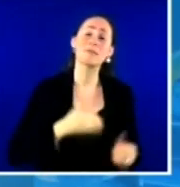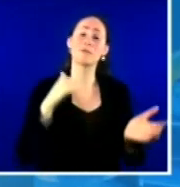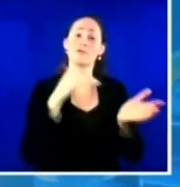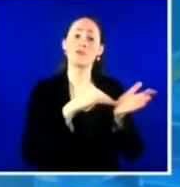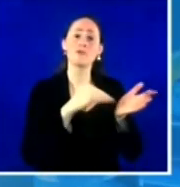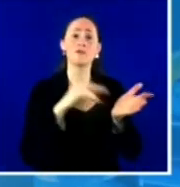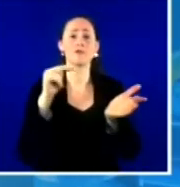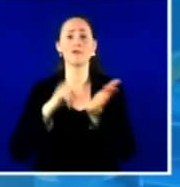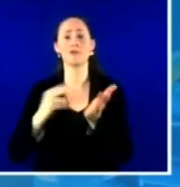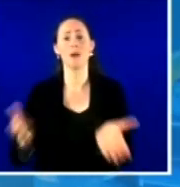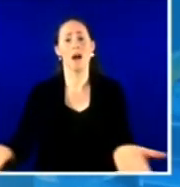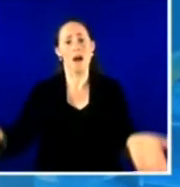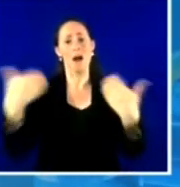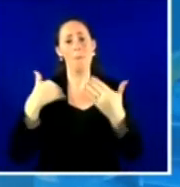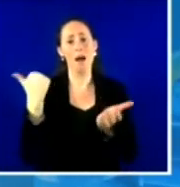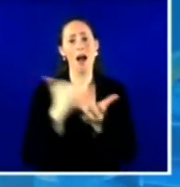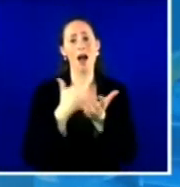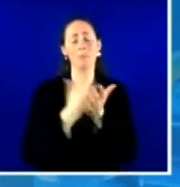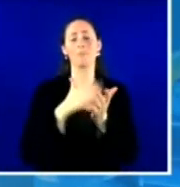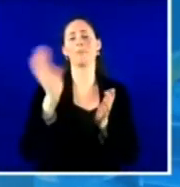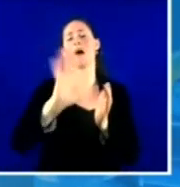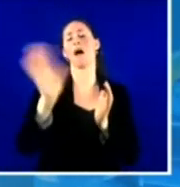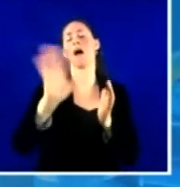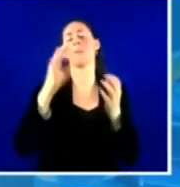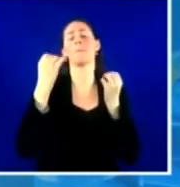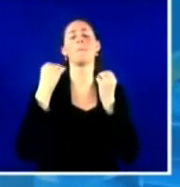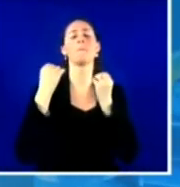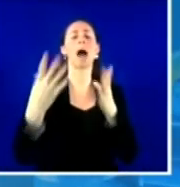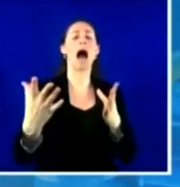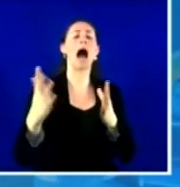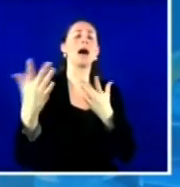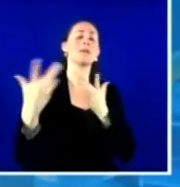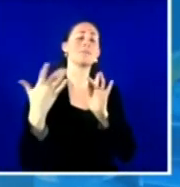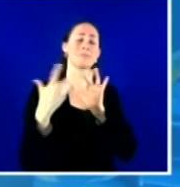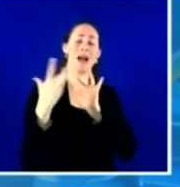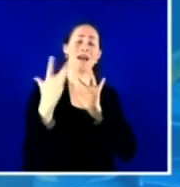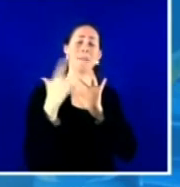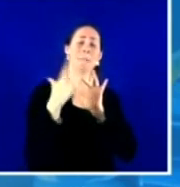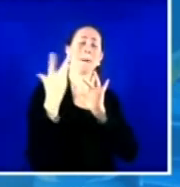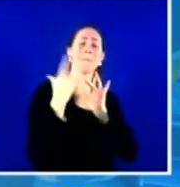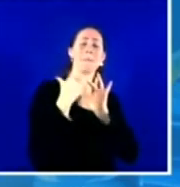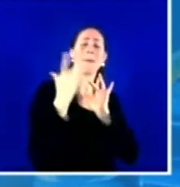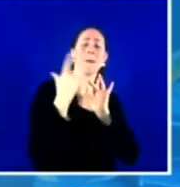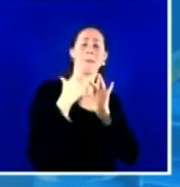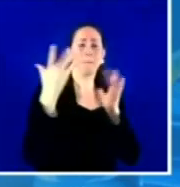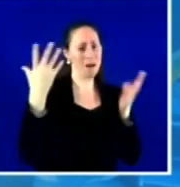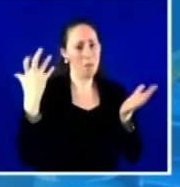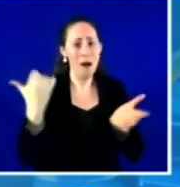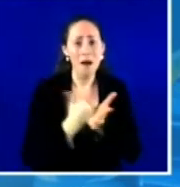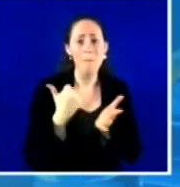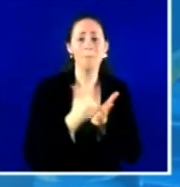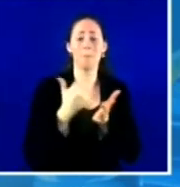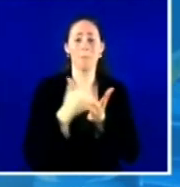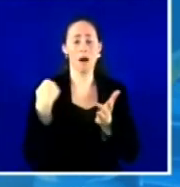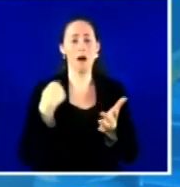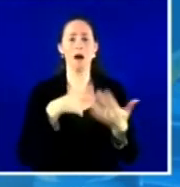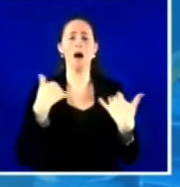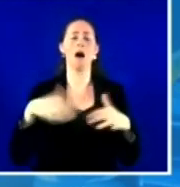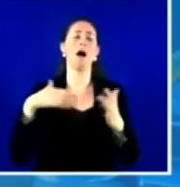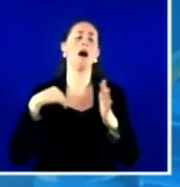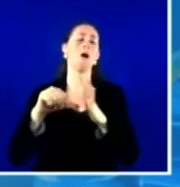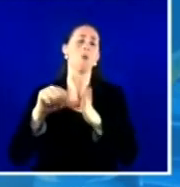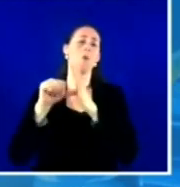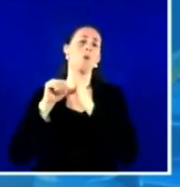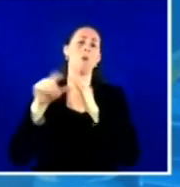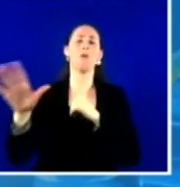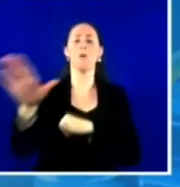patients committed to this effort. We also know that many hospitals are implementing best practices, and we